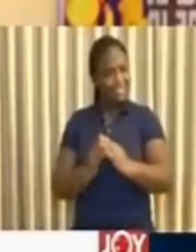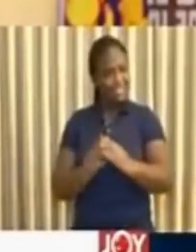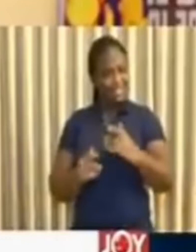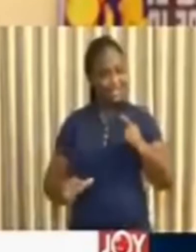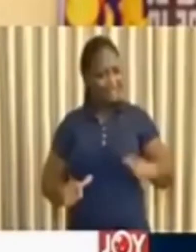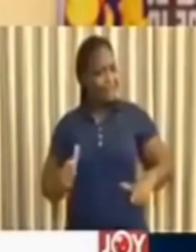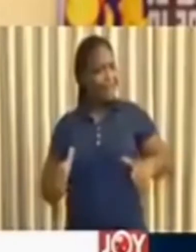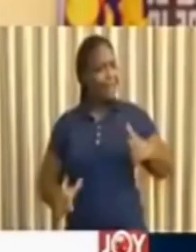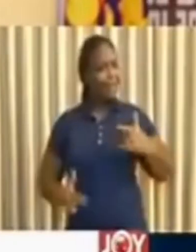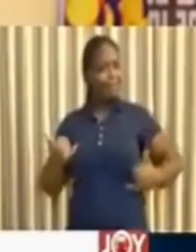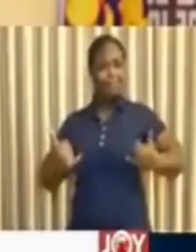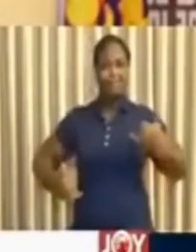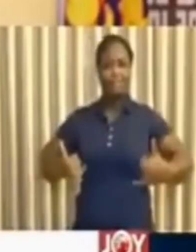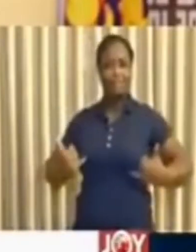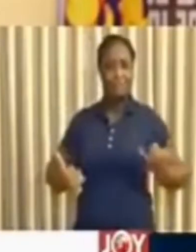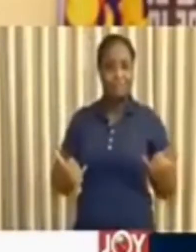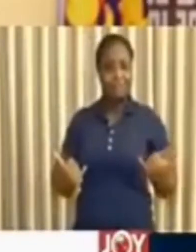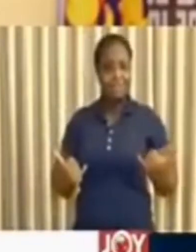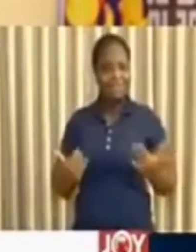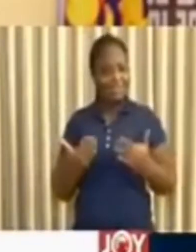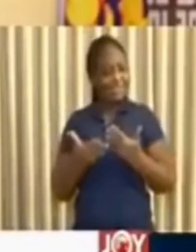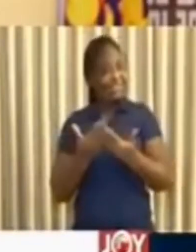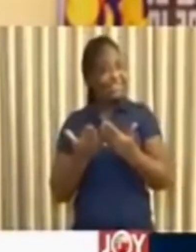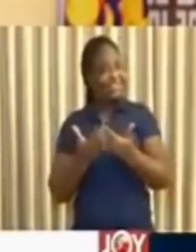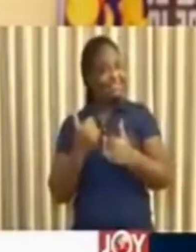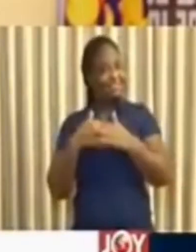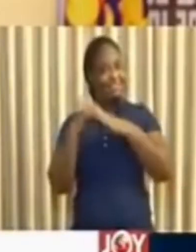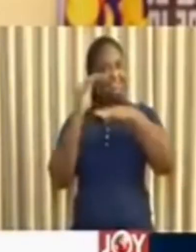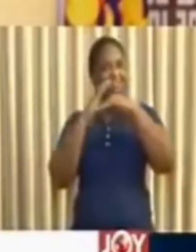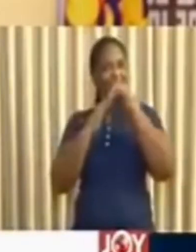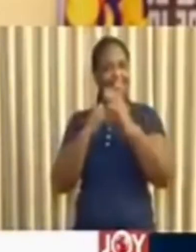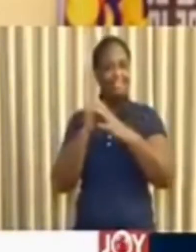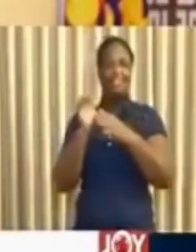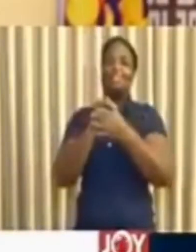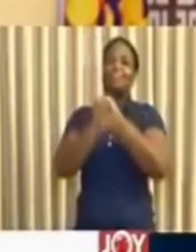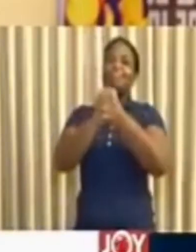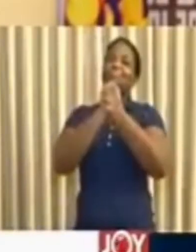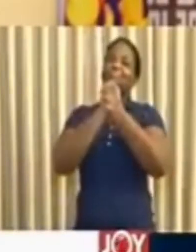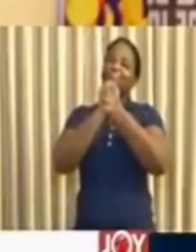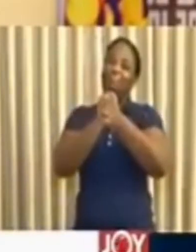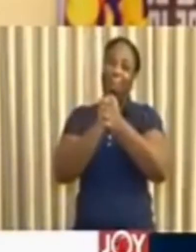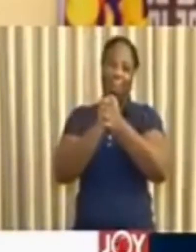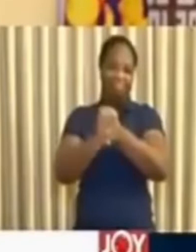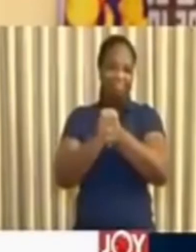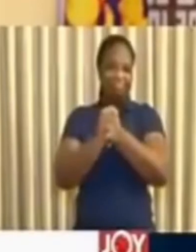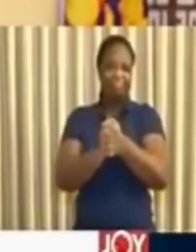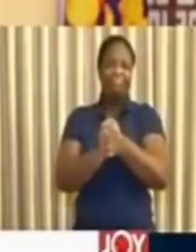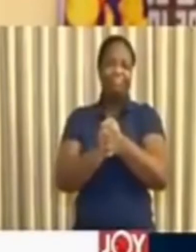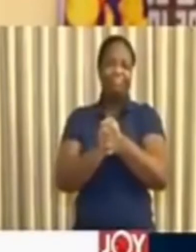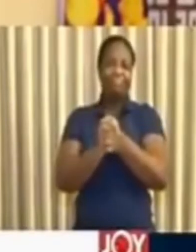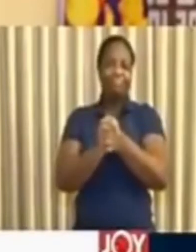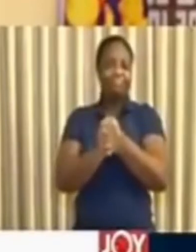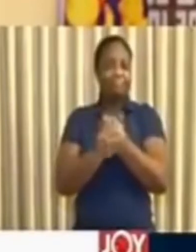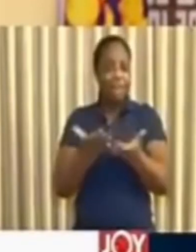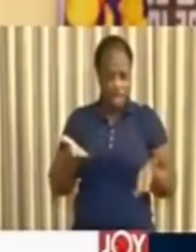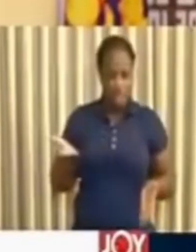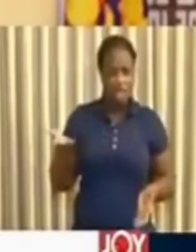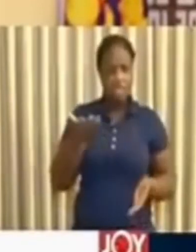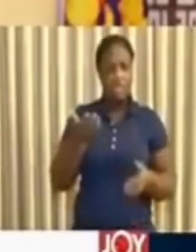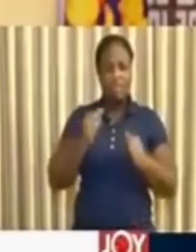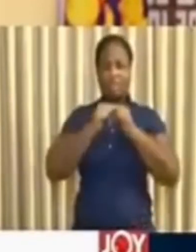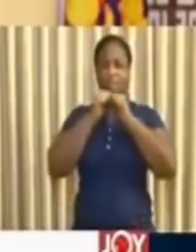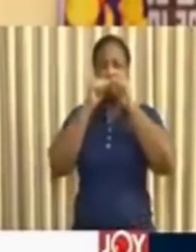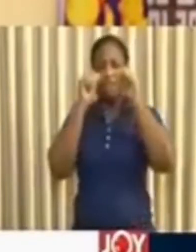of spontaneity, and the simple comfort of a handshake or a hug. These are the